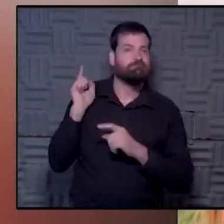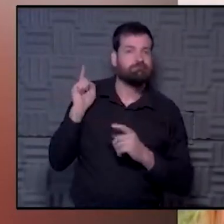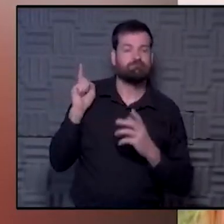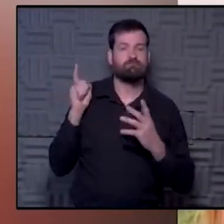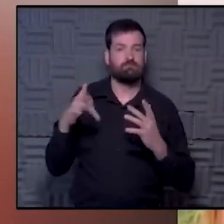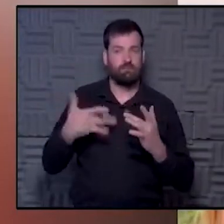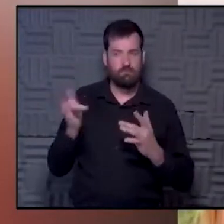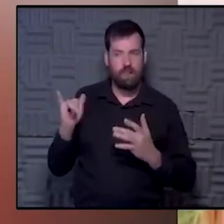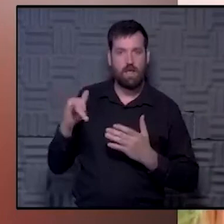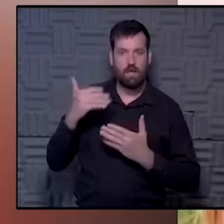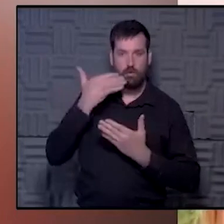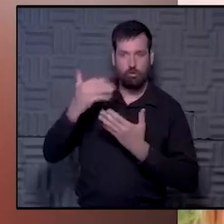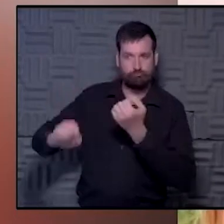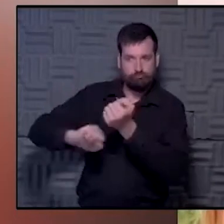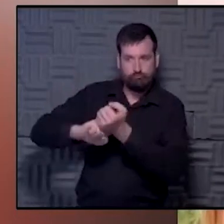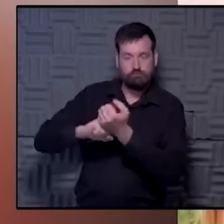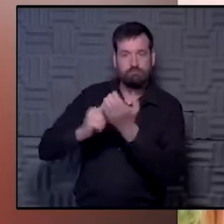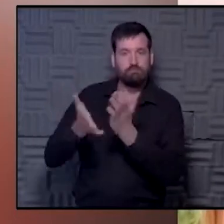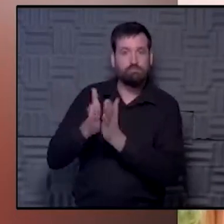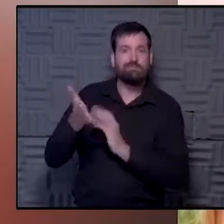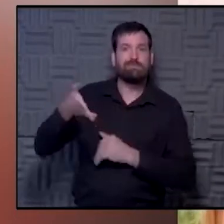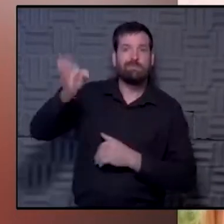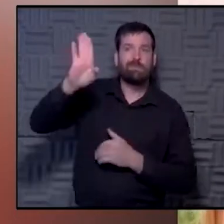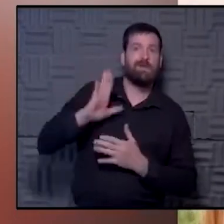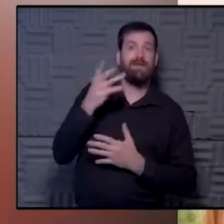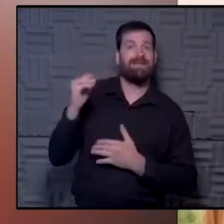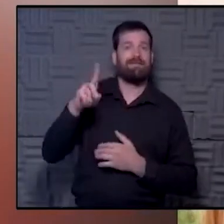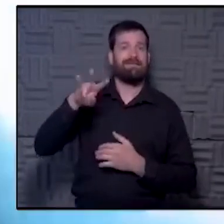feel like I'm in good hands with the Lord and David right there.